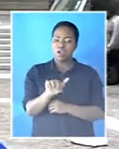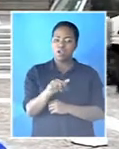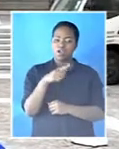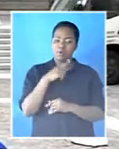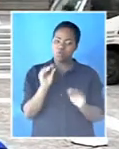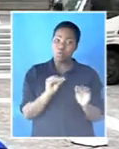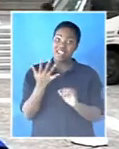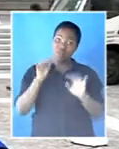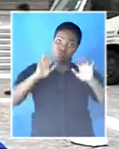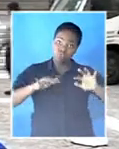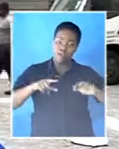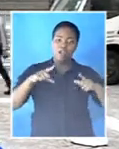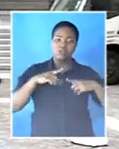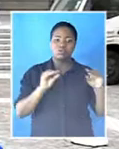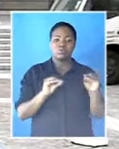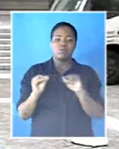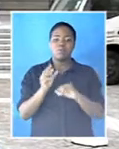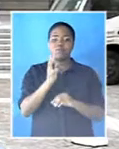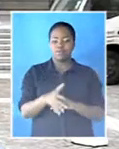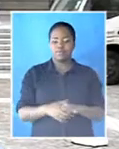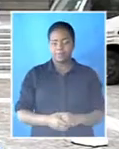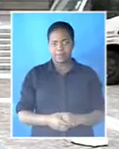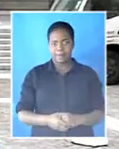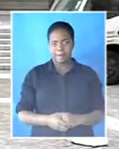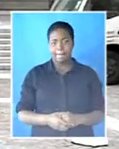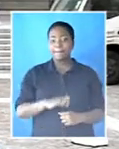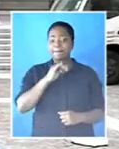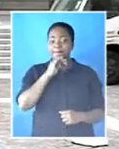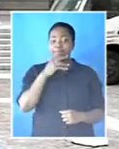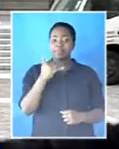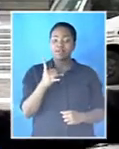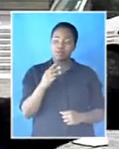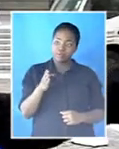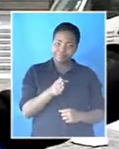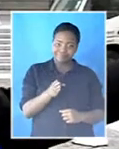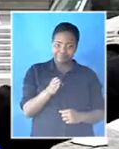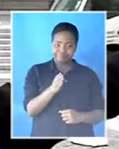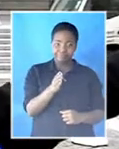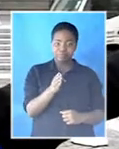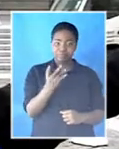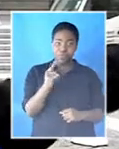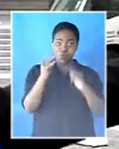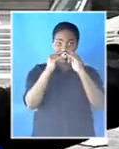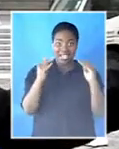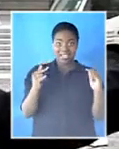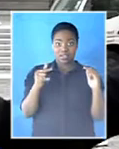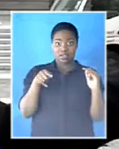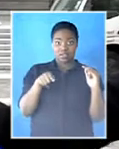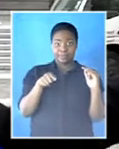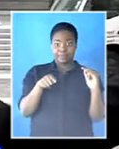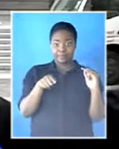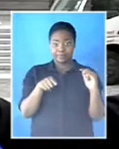just be shifted in terms of the routes that it will follow. In other words, then it means those processions will enter, will commence at the bottom,